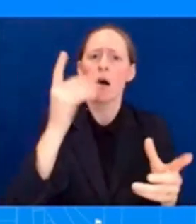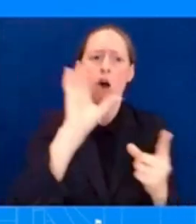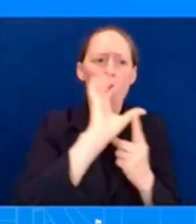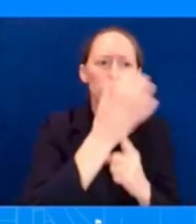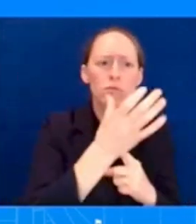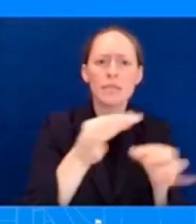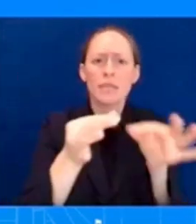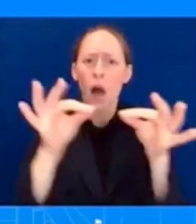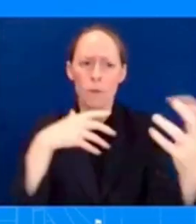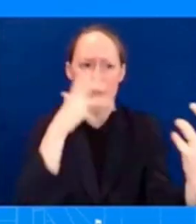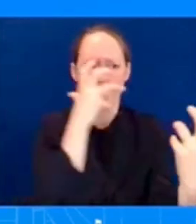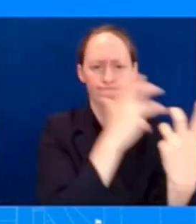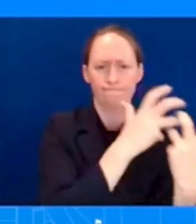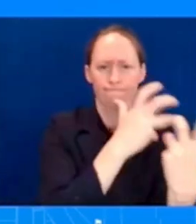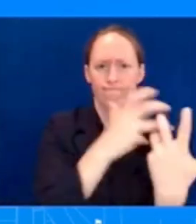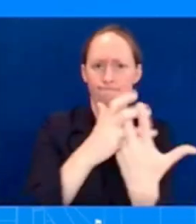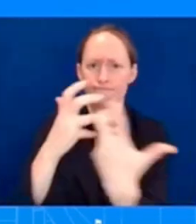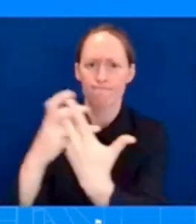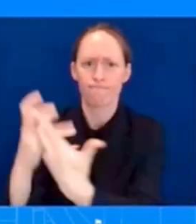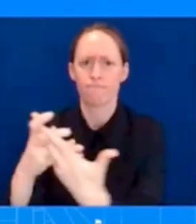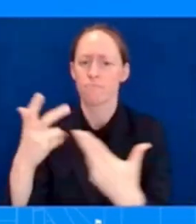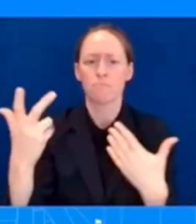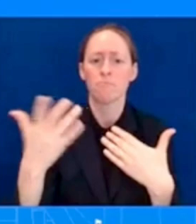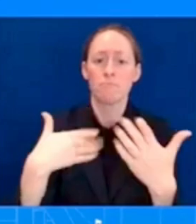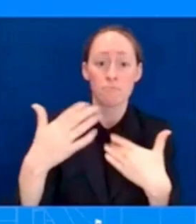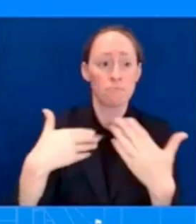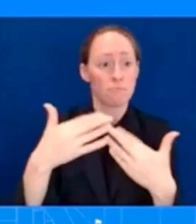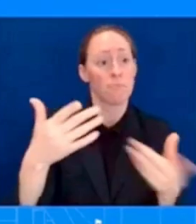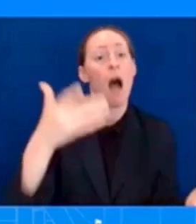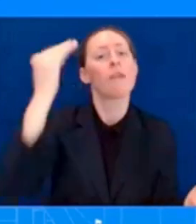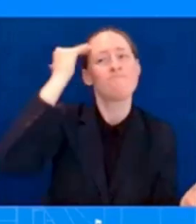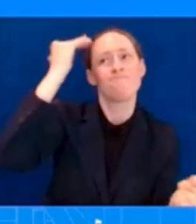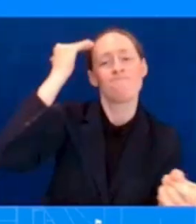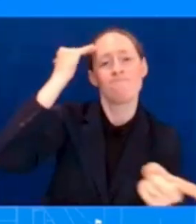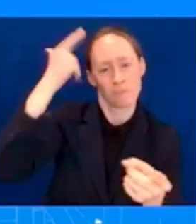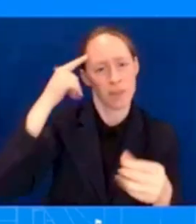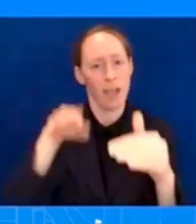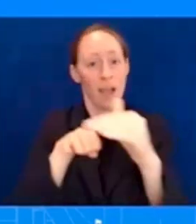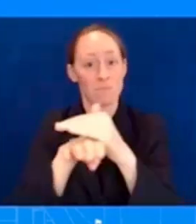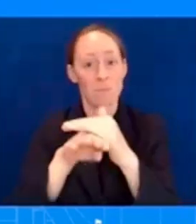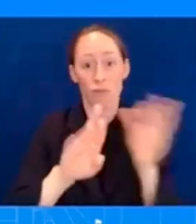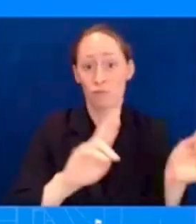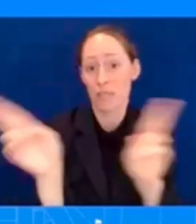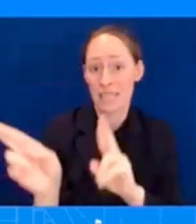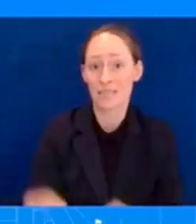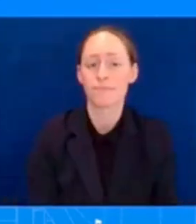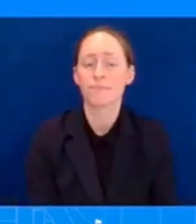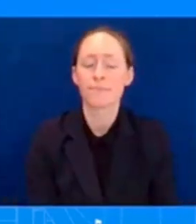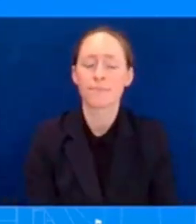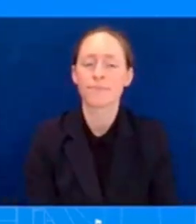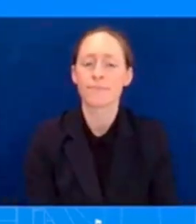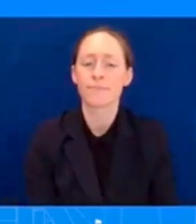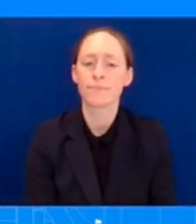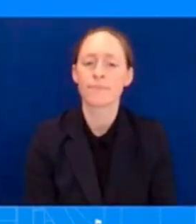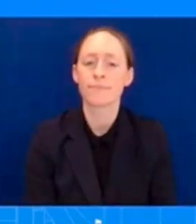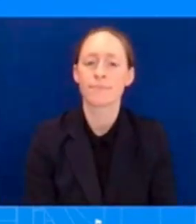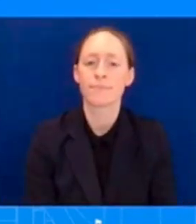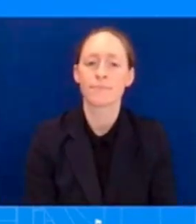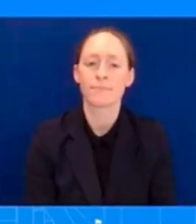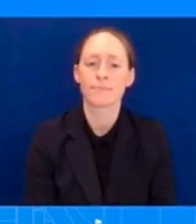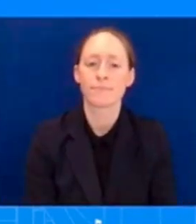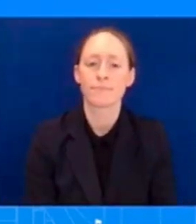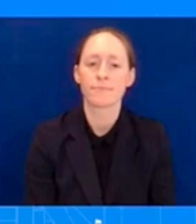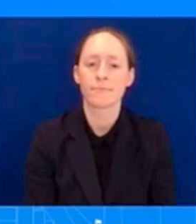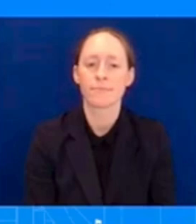we have been on the ground since day one we have an office here on oahu that is staffed with personnel and